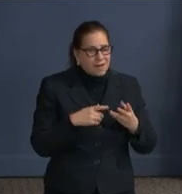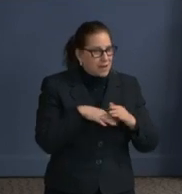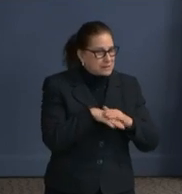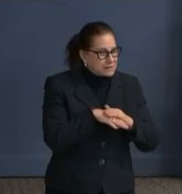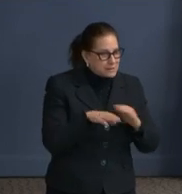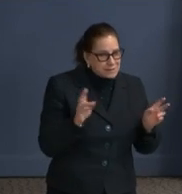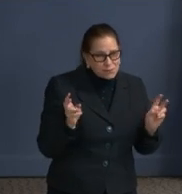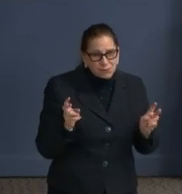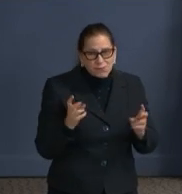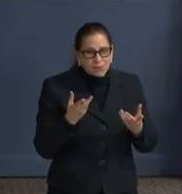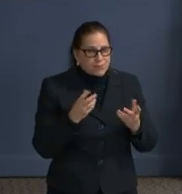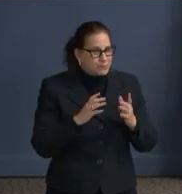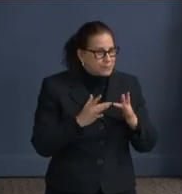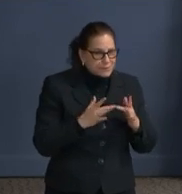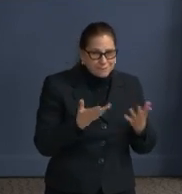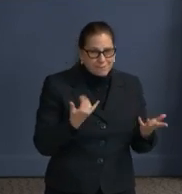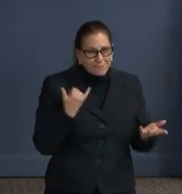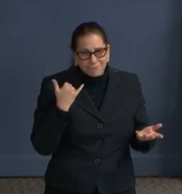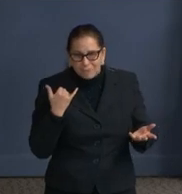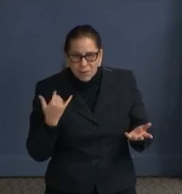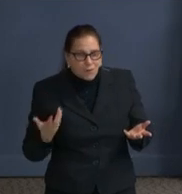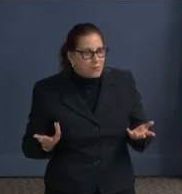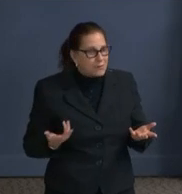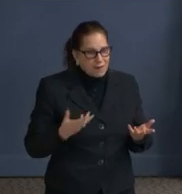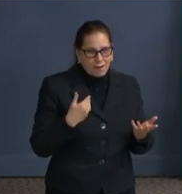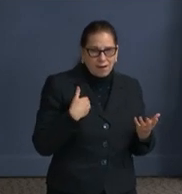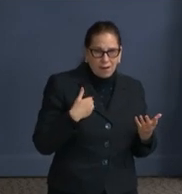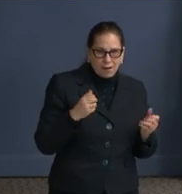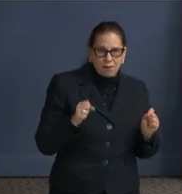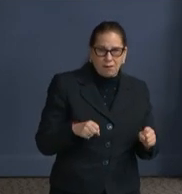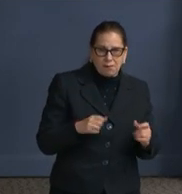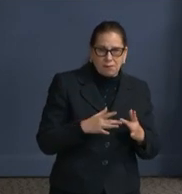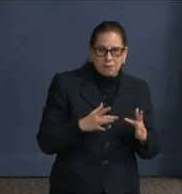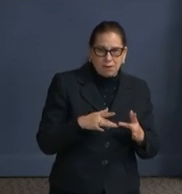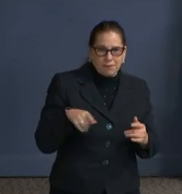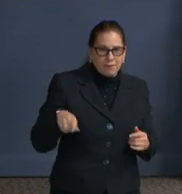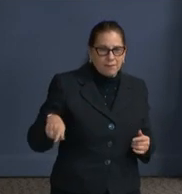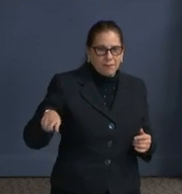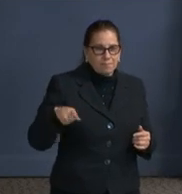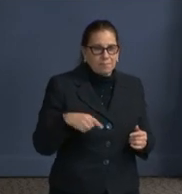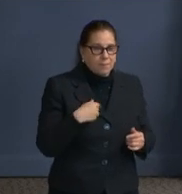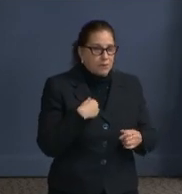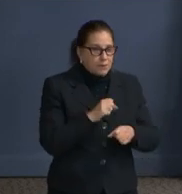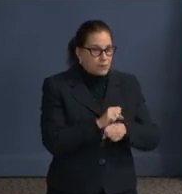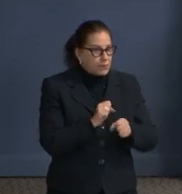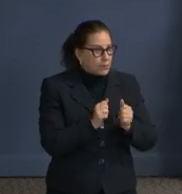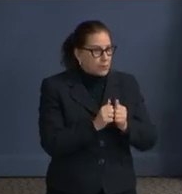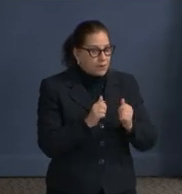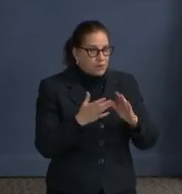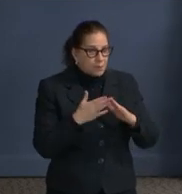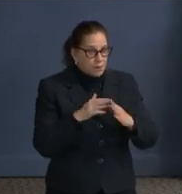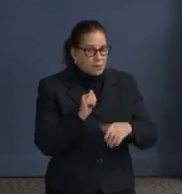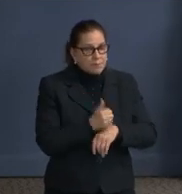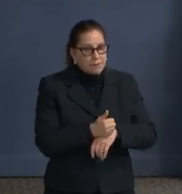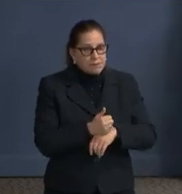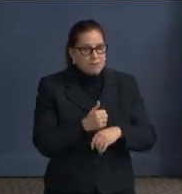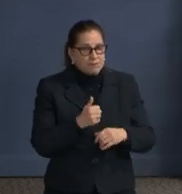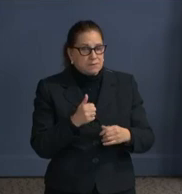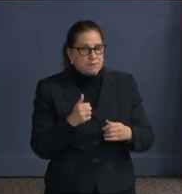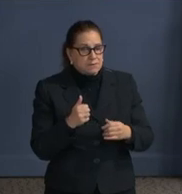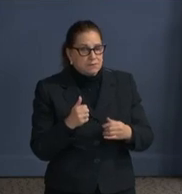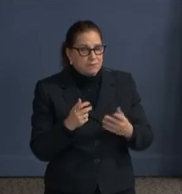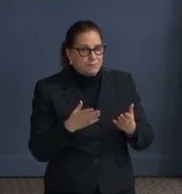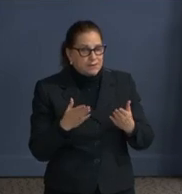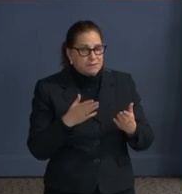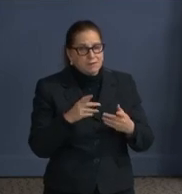terms of getting to their city. I mean, to their site. Furthermore, we have worked with community based organizations like the Latin American Youth Center, the